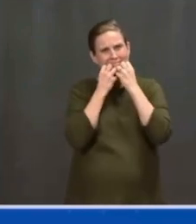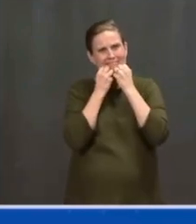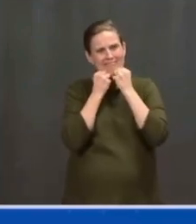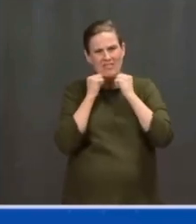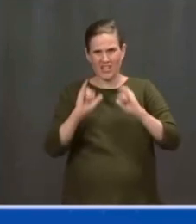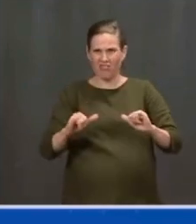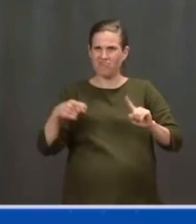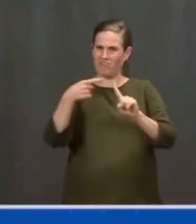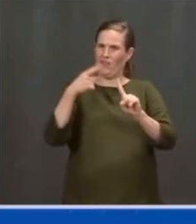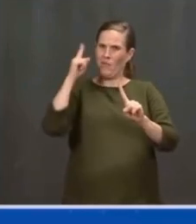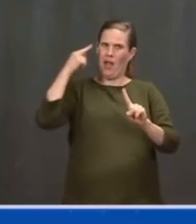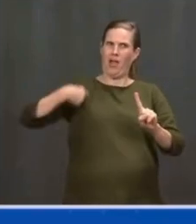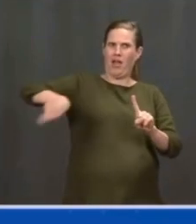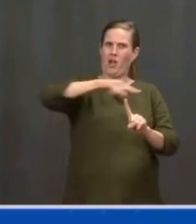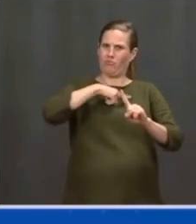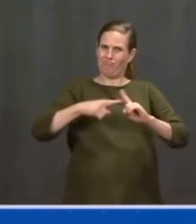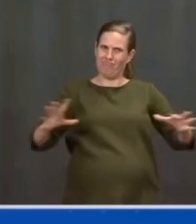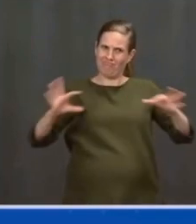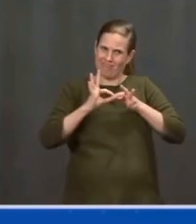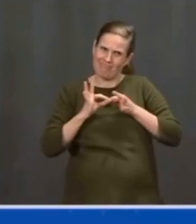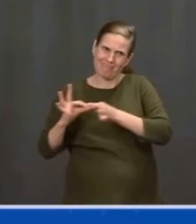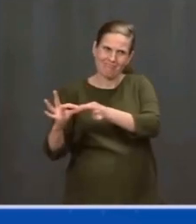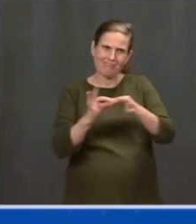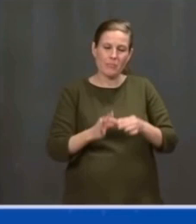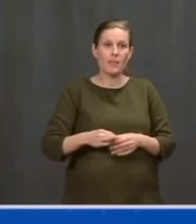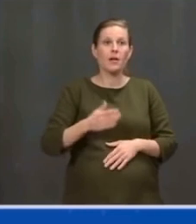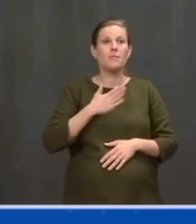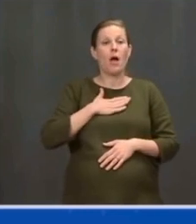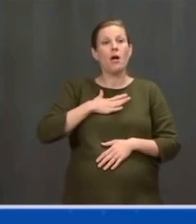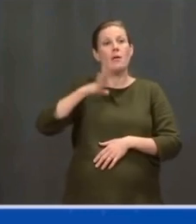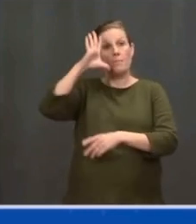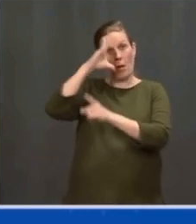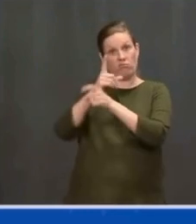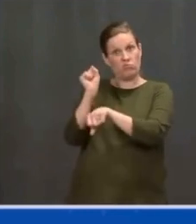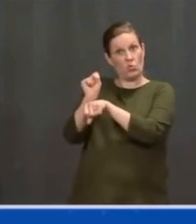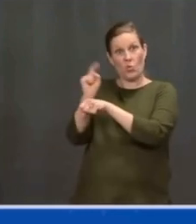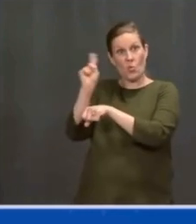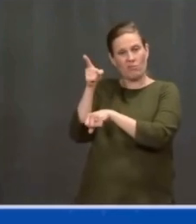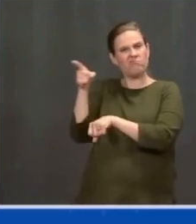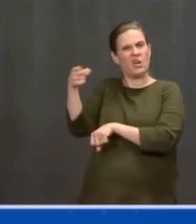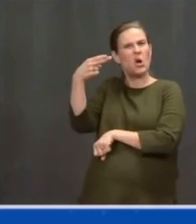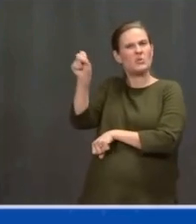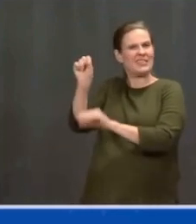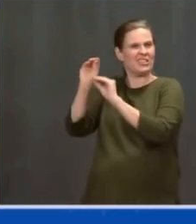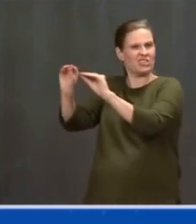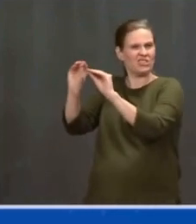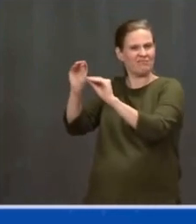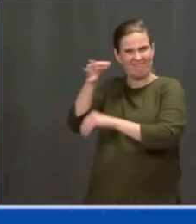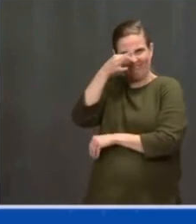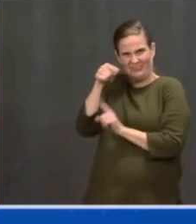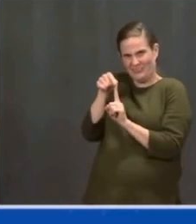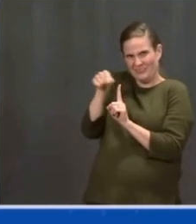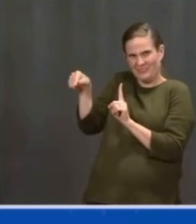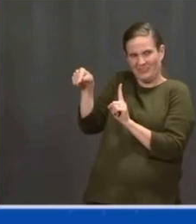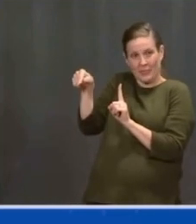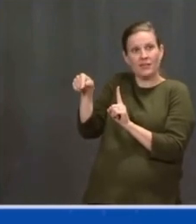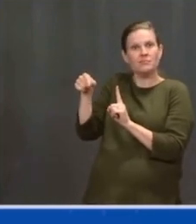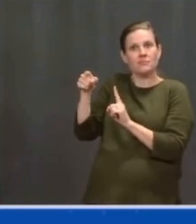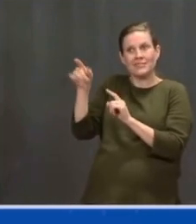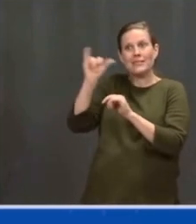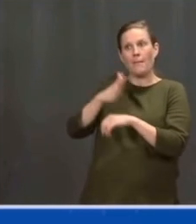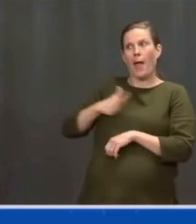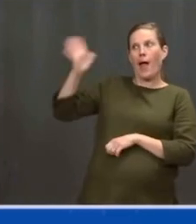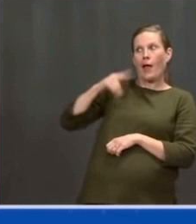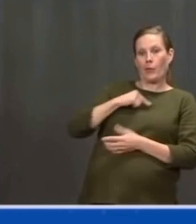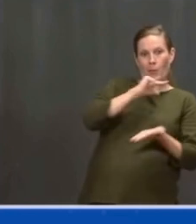My brother teaches at Pine Richland High School in Gibsonia, just north of here, the same high school we both went to. The kind of investment Joe